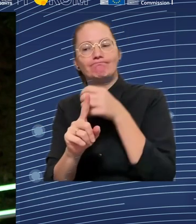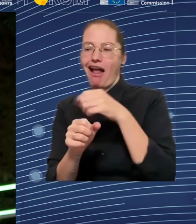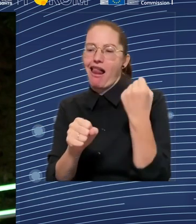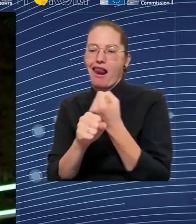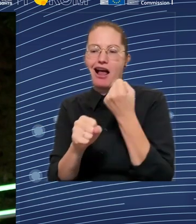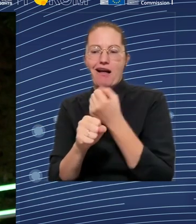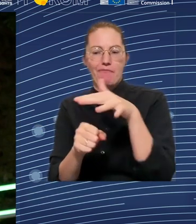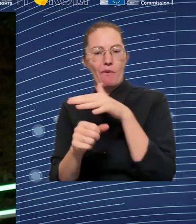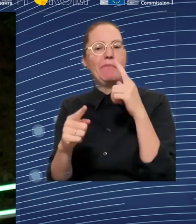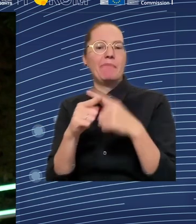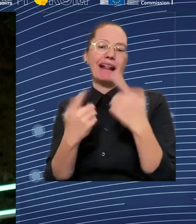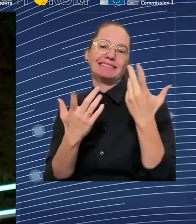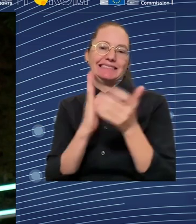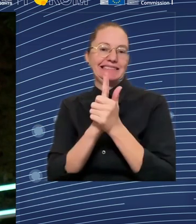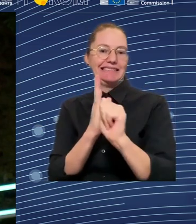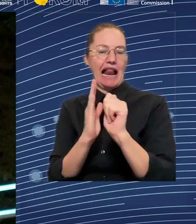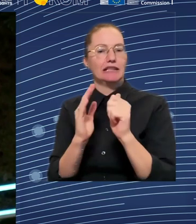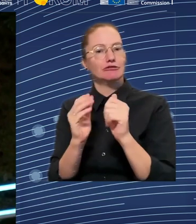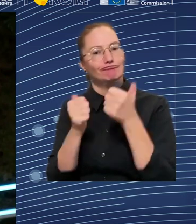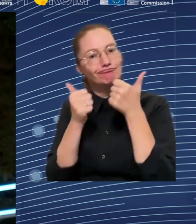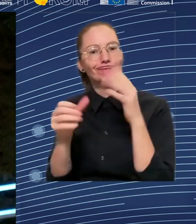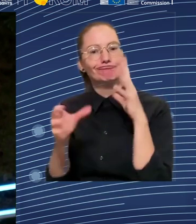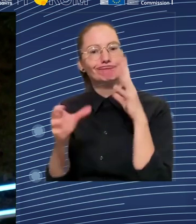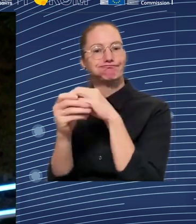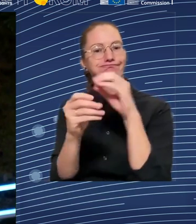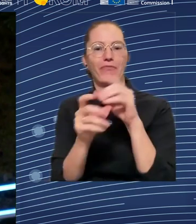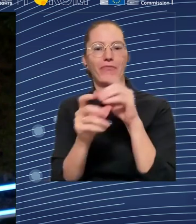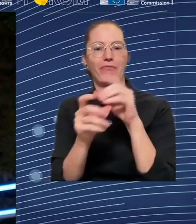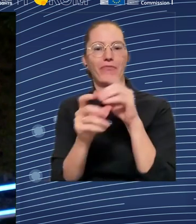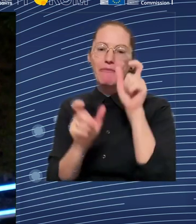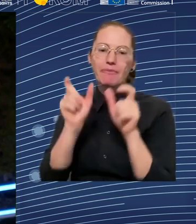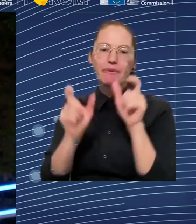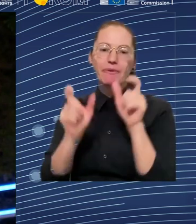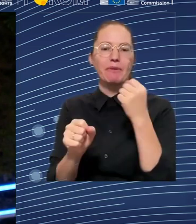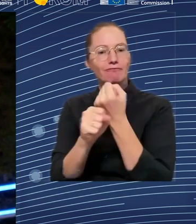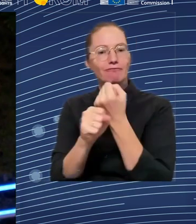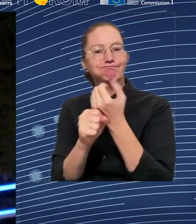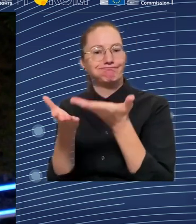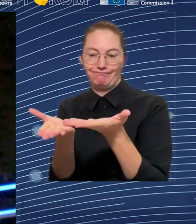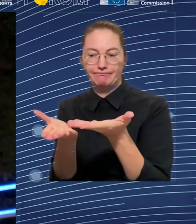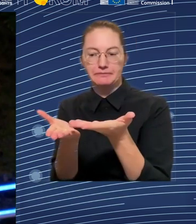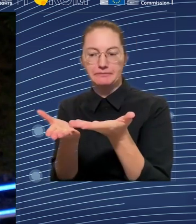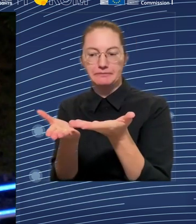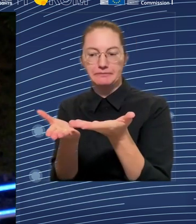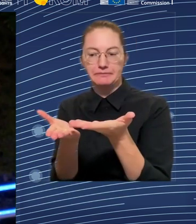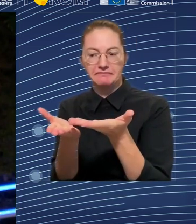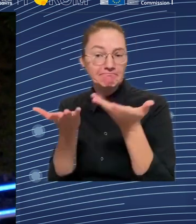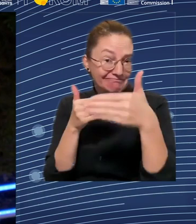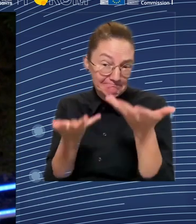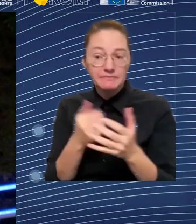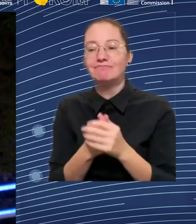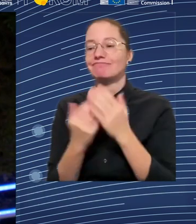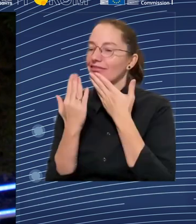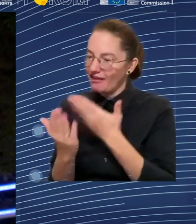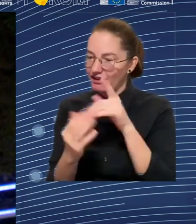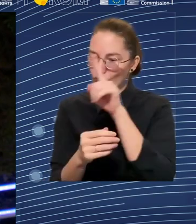recruitment difficulties from actual skill shortages. Sometimes labor recruitment difficulties are simply